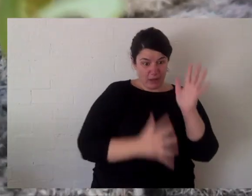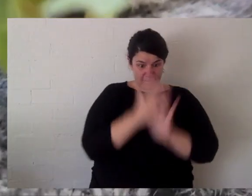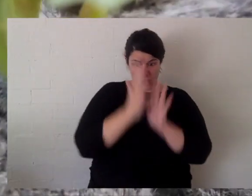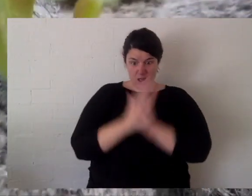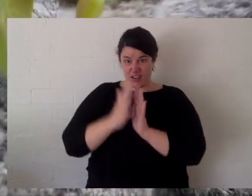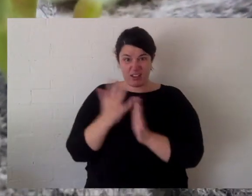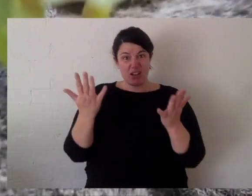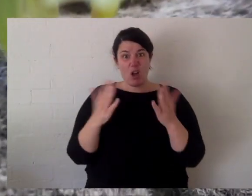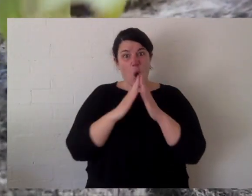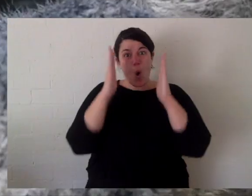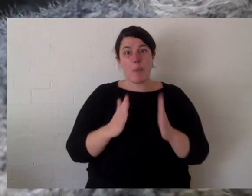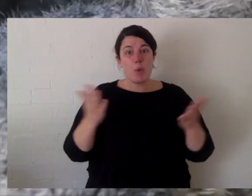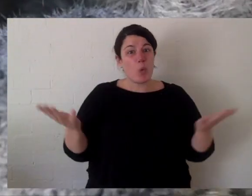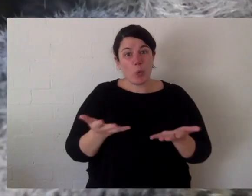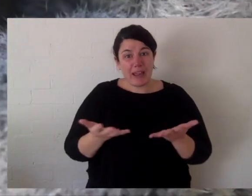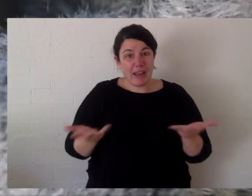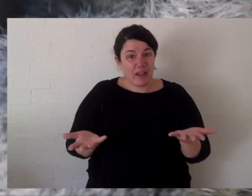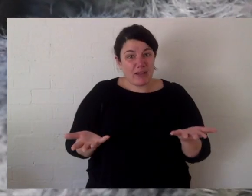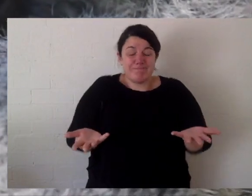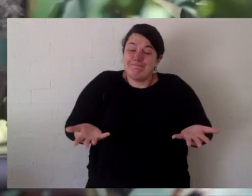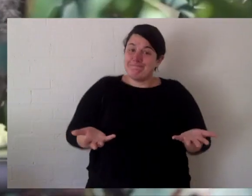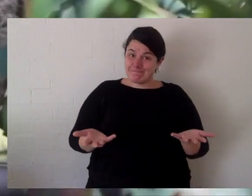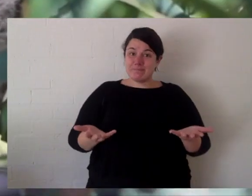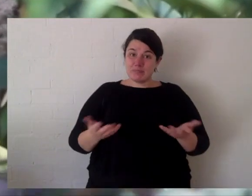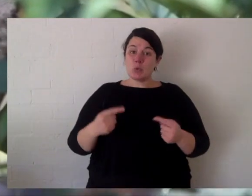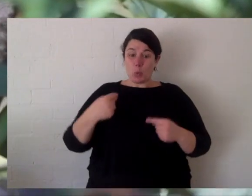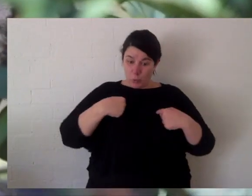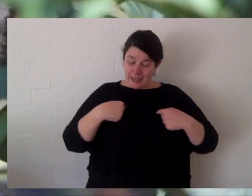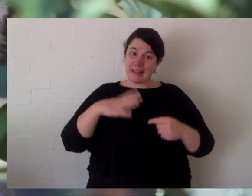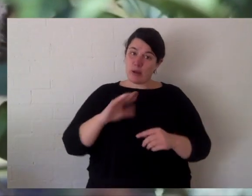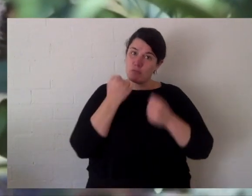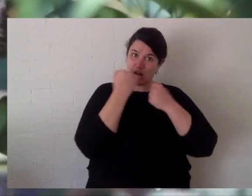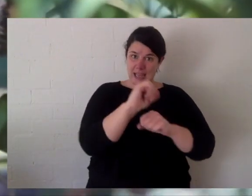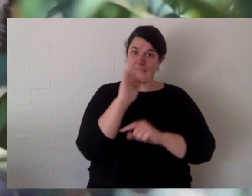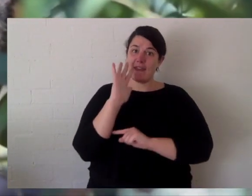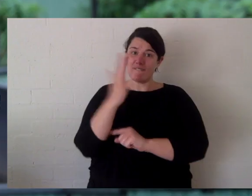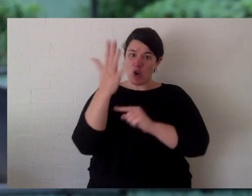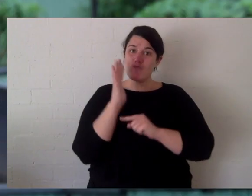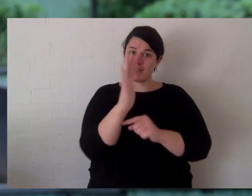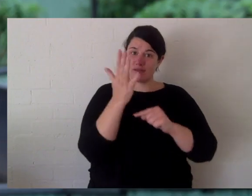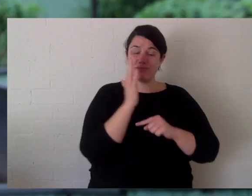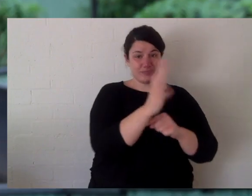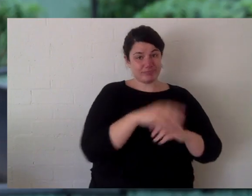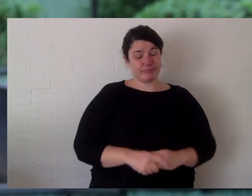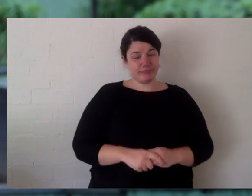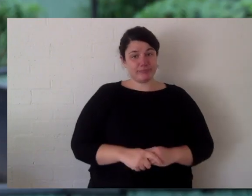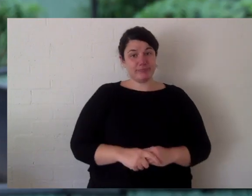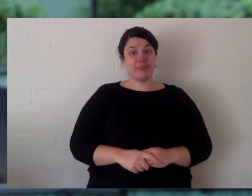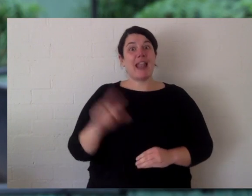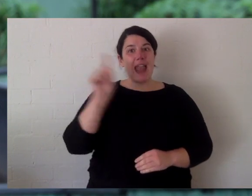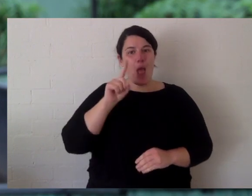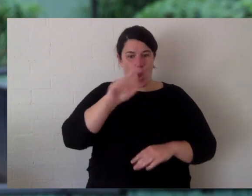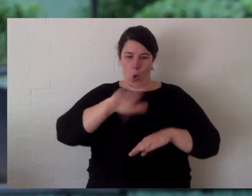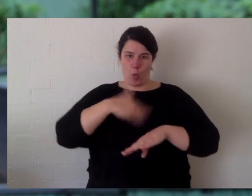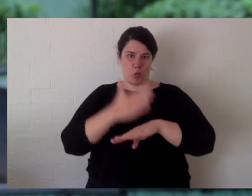burns, they've lost their homes. So the main thing we need to do is protect those forests. Some homework for you